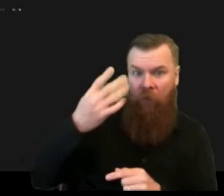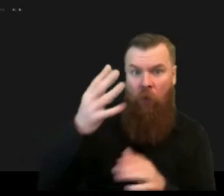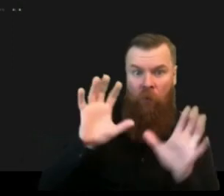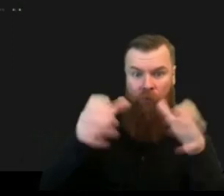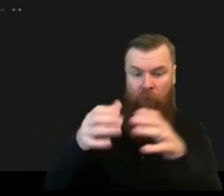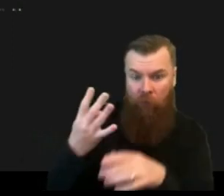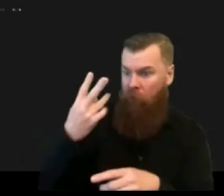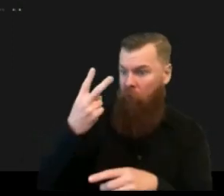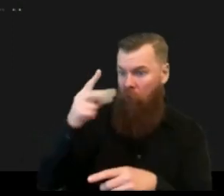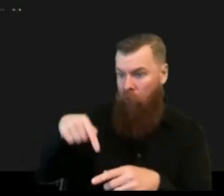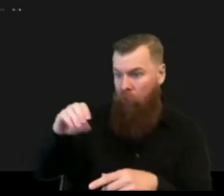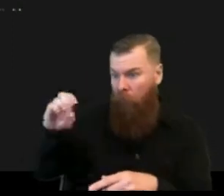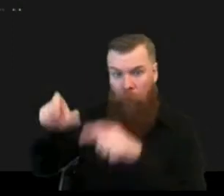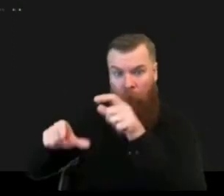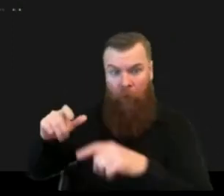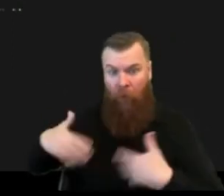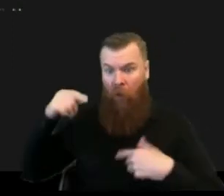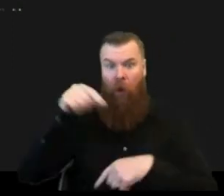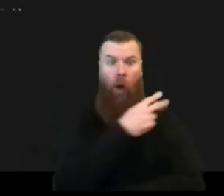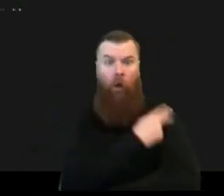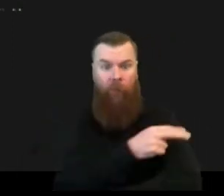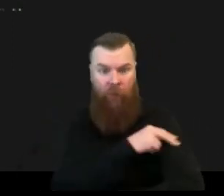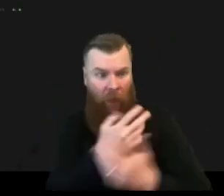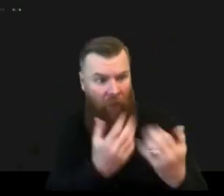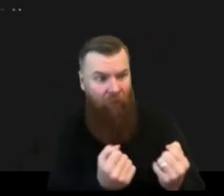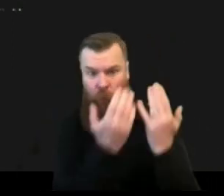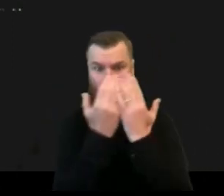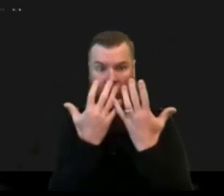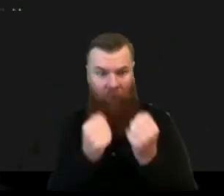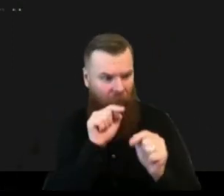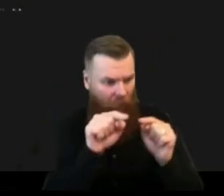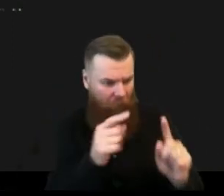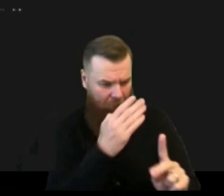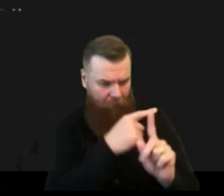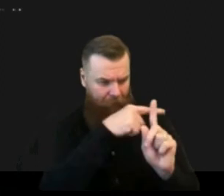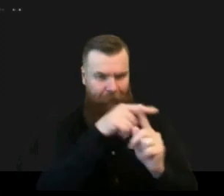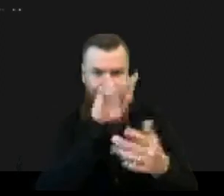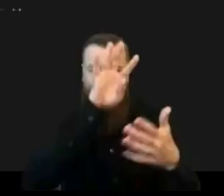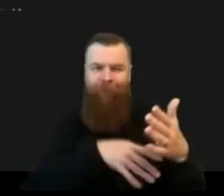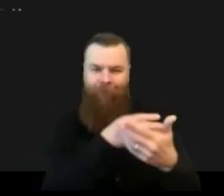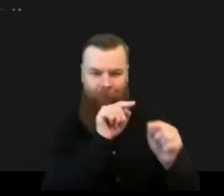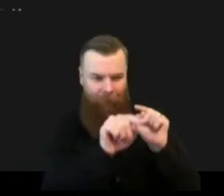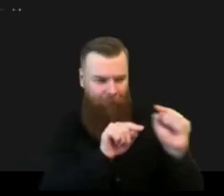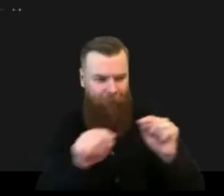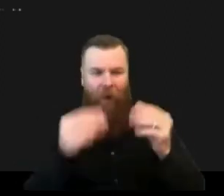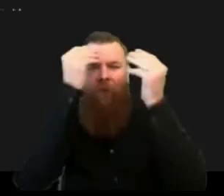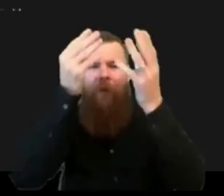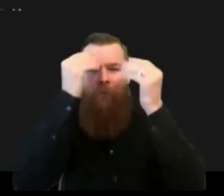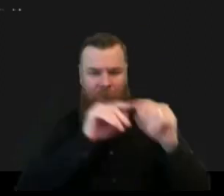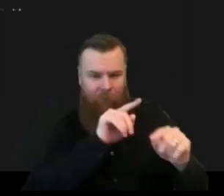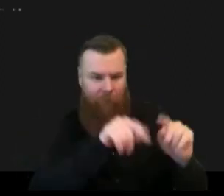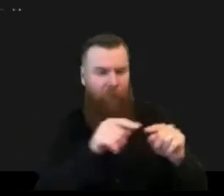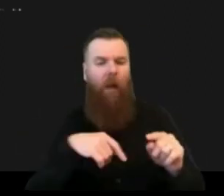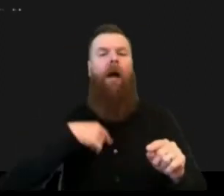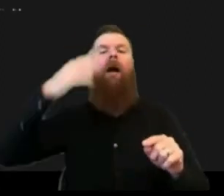many schools how many children um so um you know it it can make forecasts be more impact based which